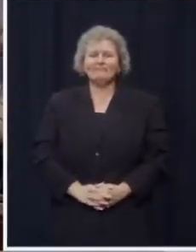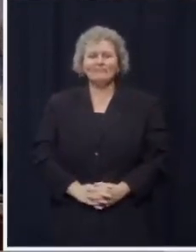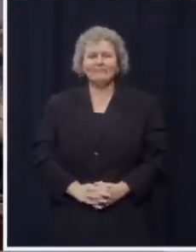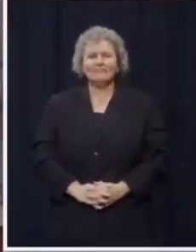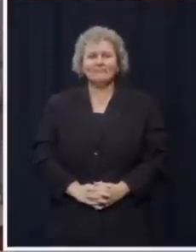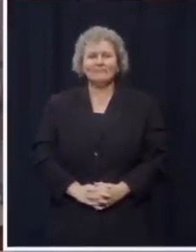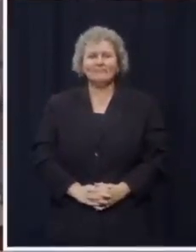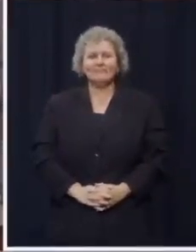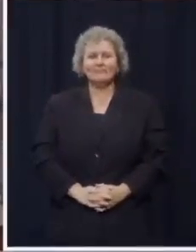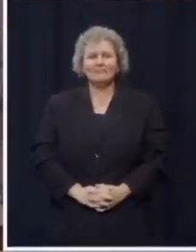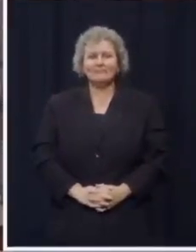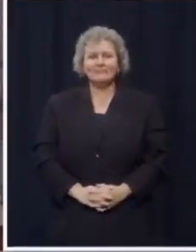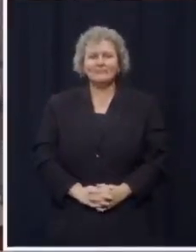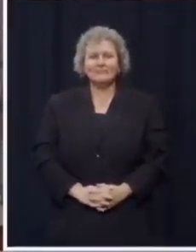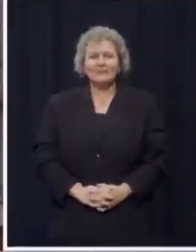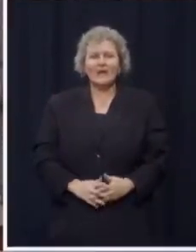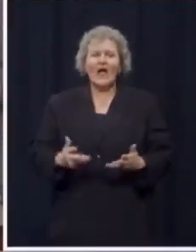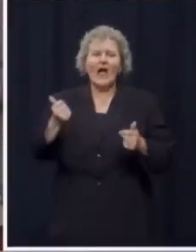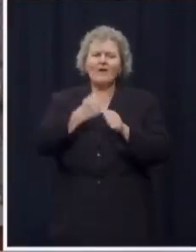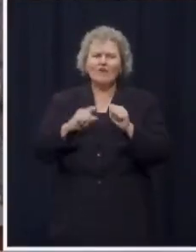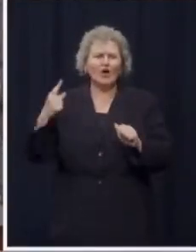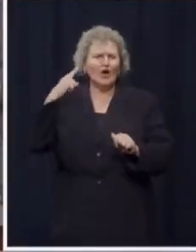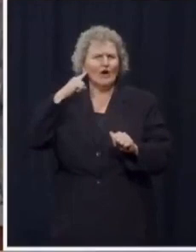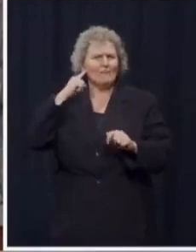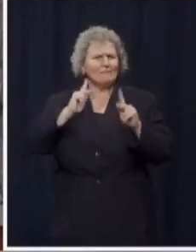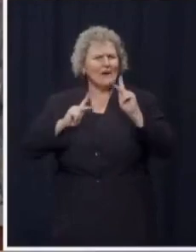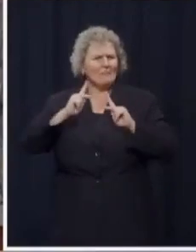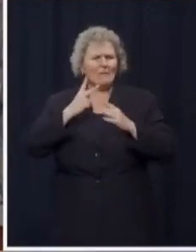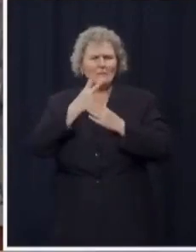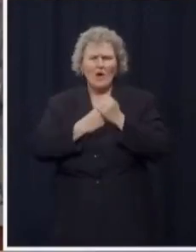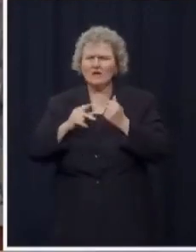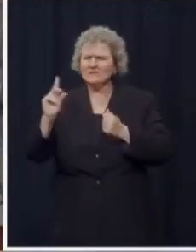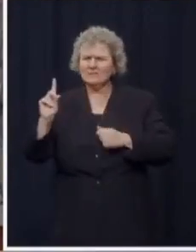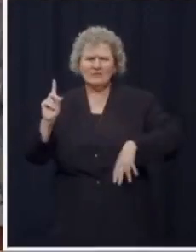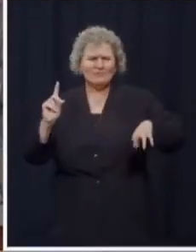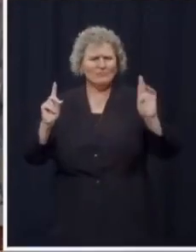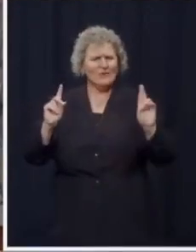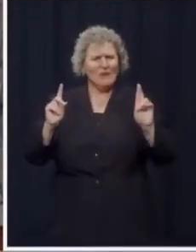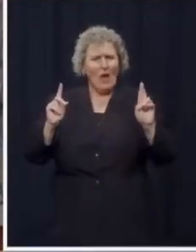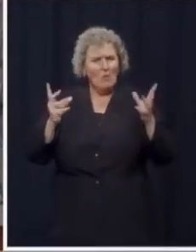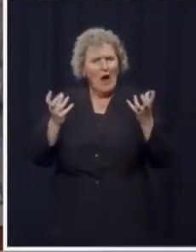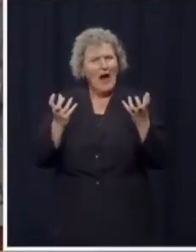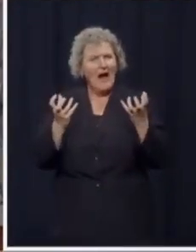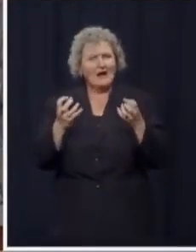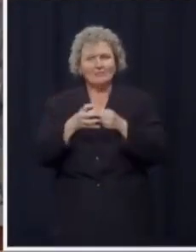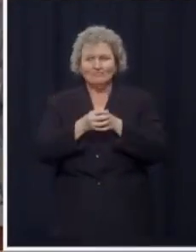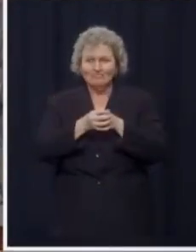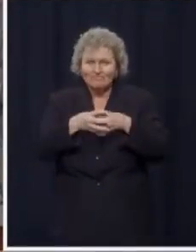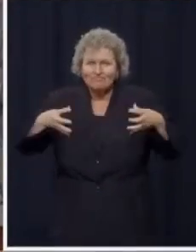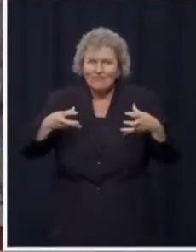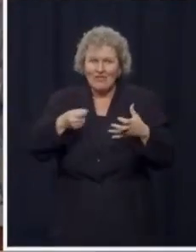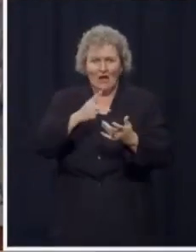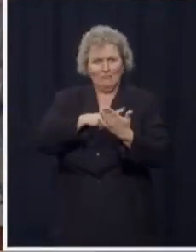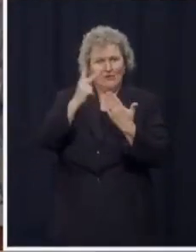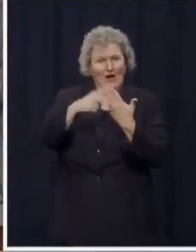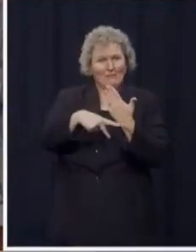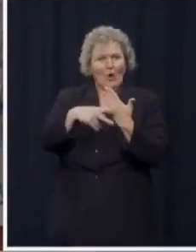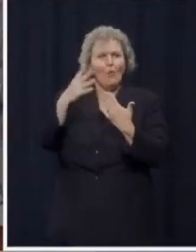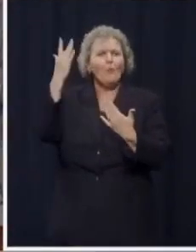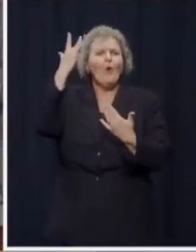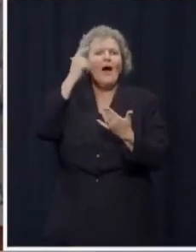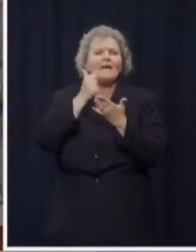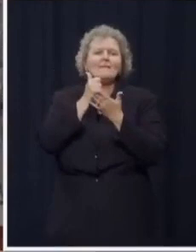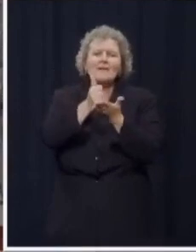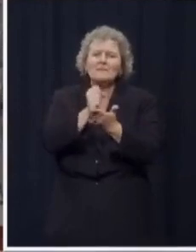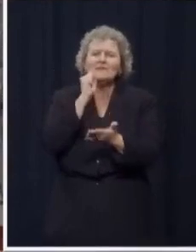Listen, I've heard from lawmakers on both sides of the aisle who want to expand the property tax rent rebate because it helps seniors in